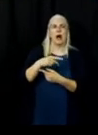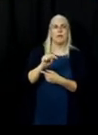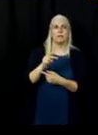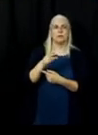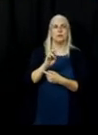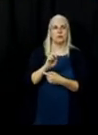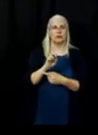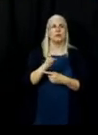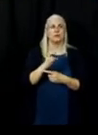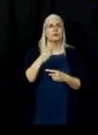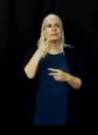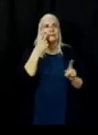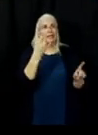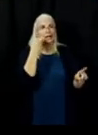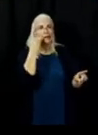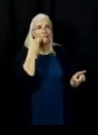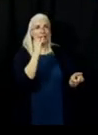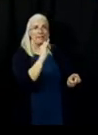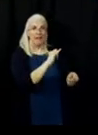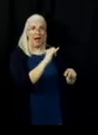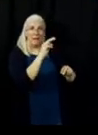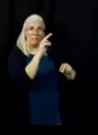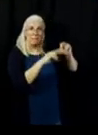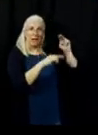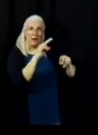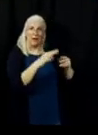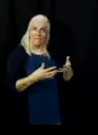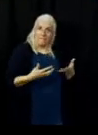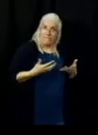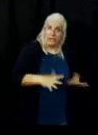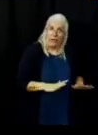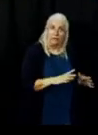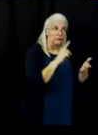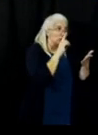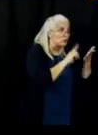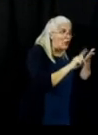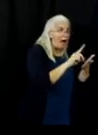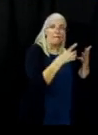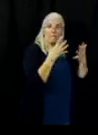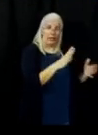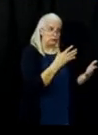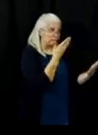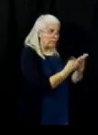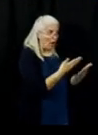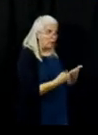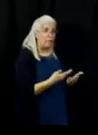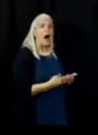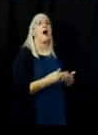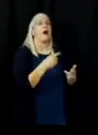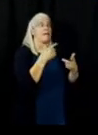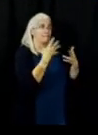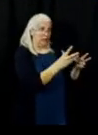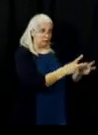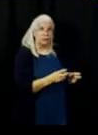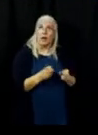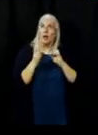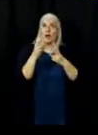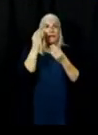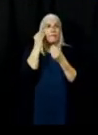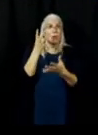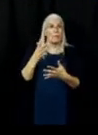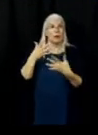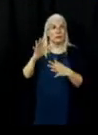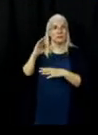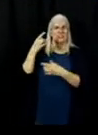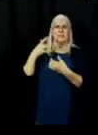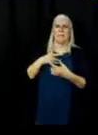been searched and validated. All that information then gets uploaded at the end of the day. And we,